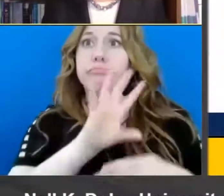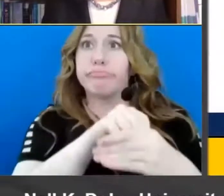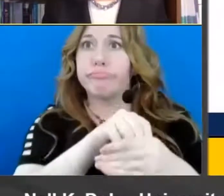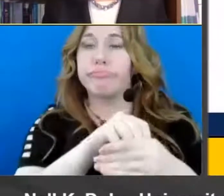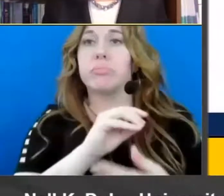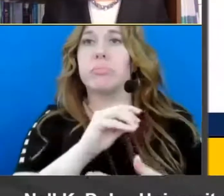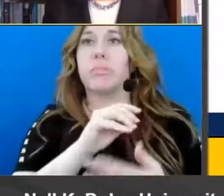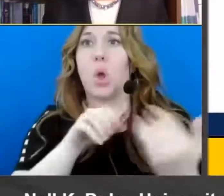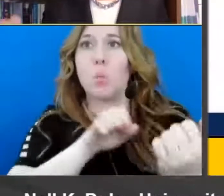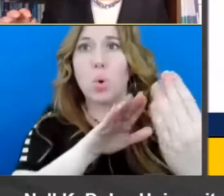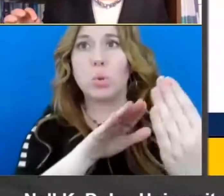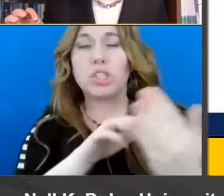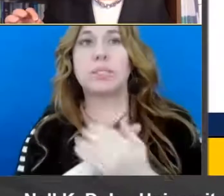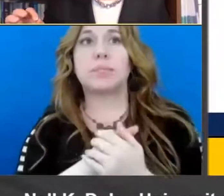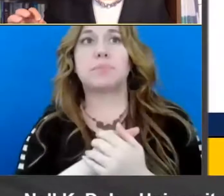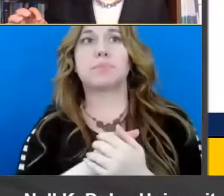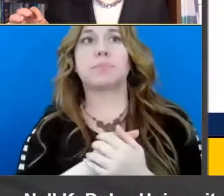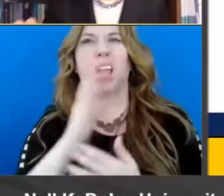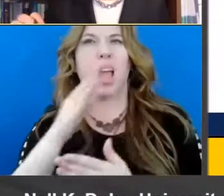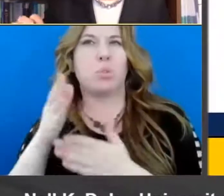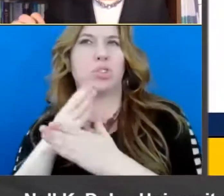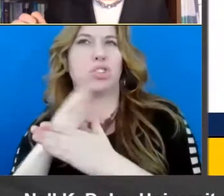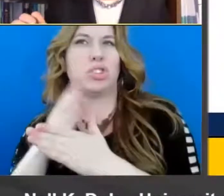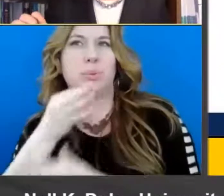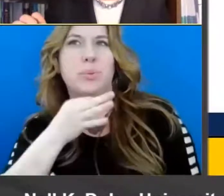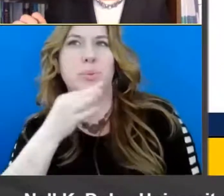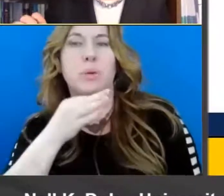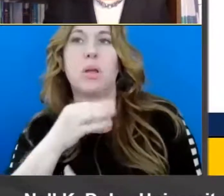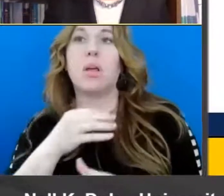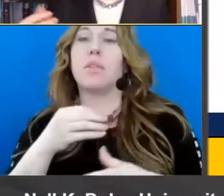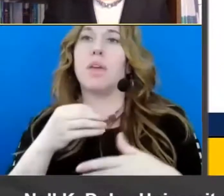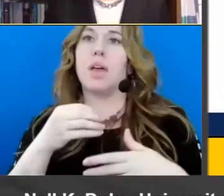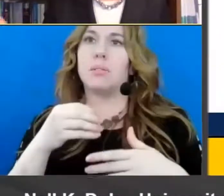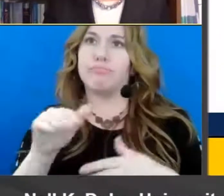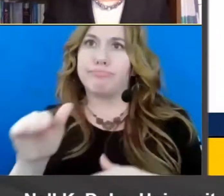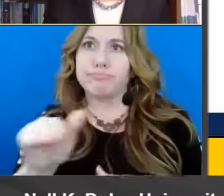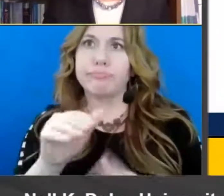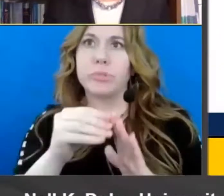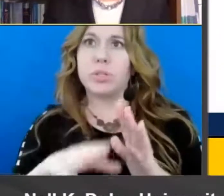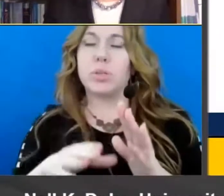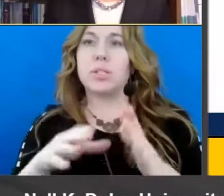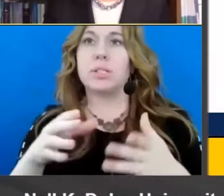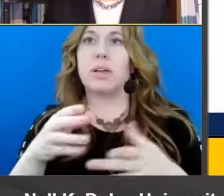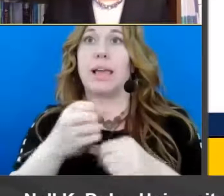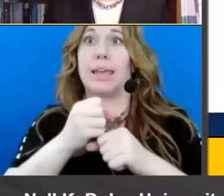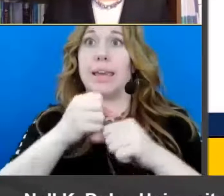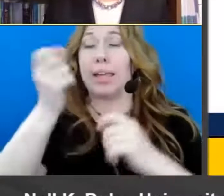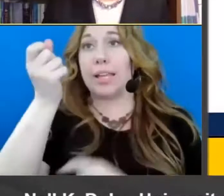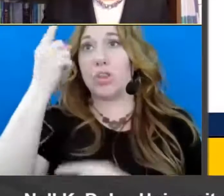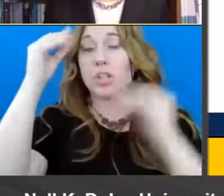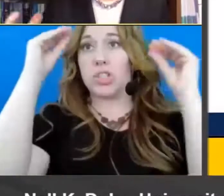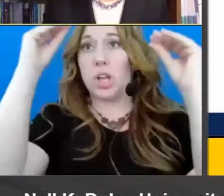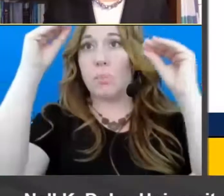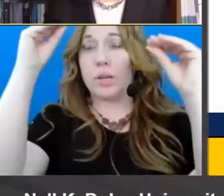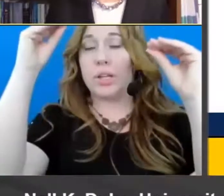that actually um have students not only for example getting instruction and comprehension strategies or building their knowledge but